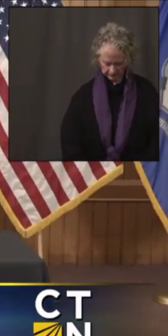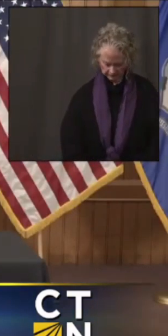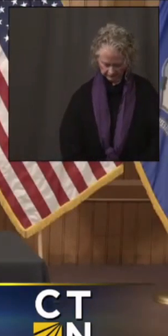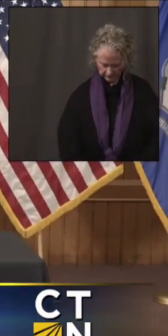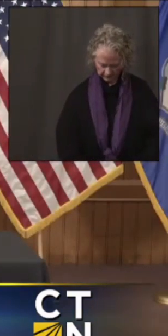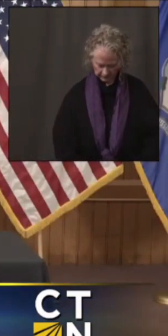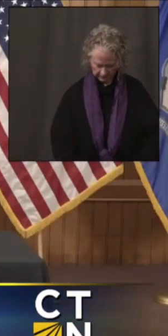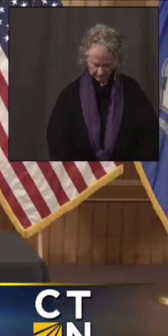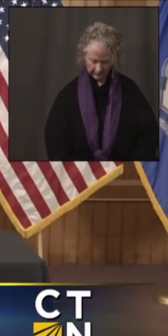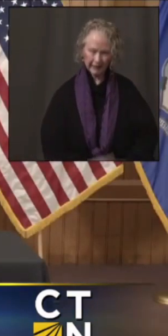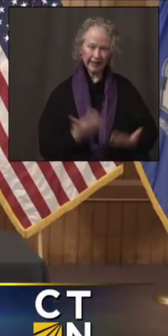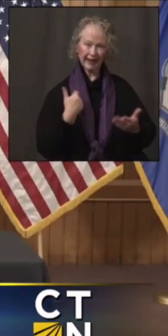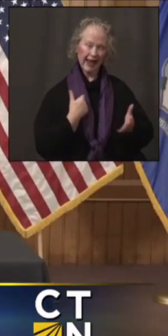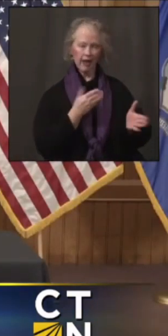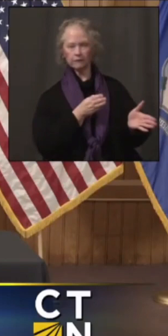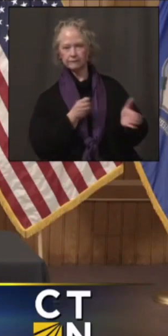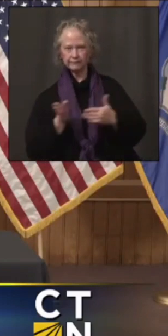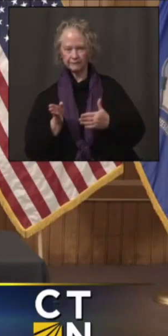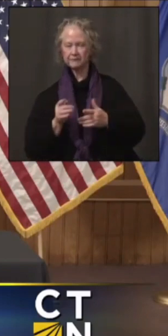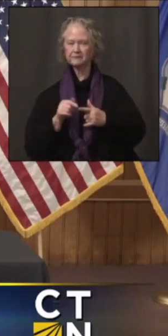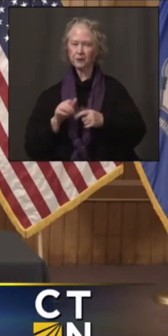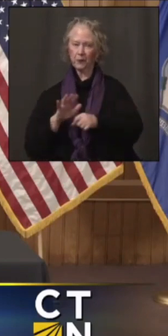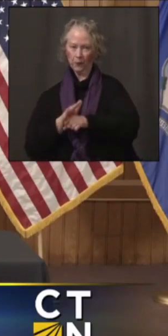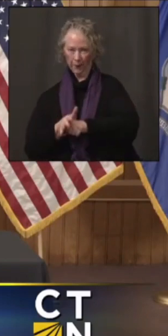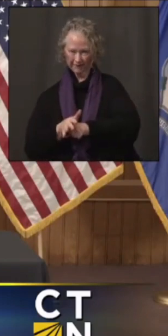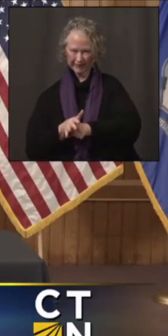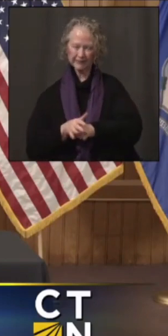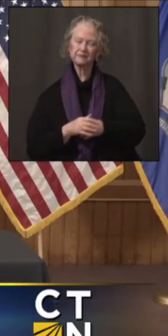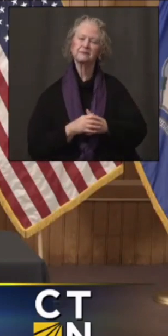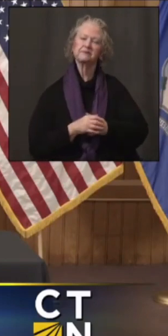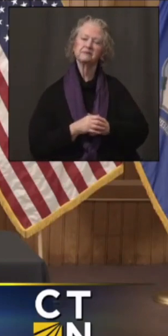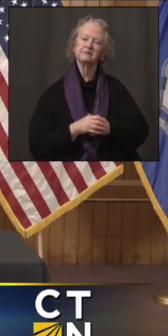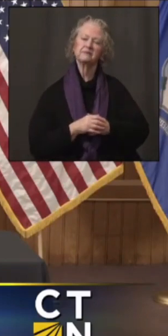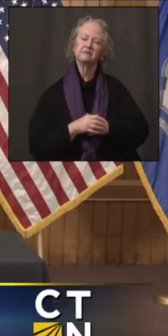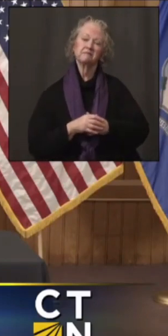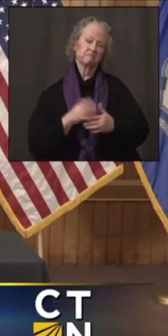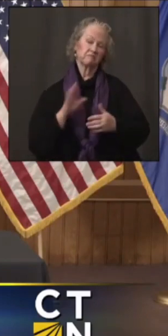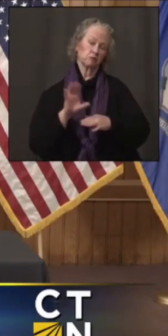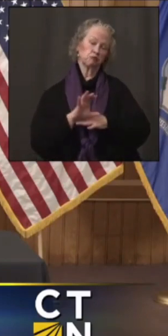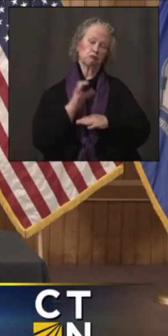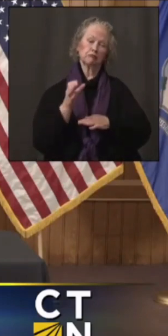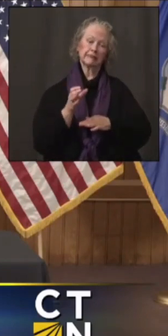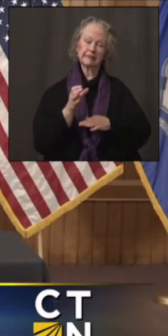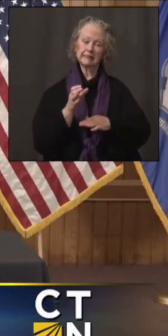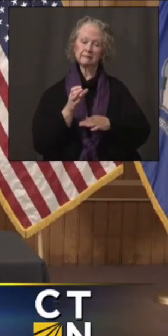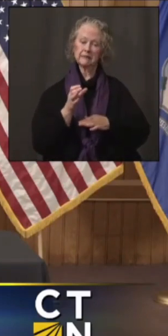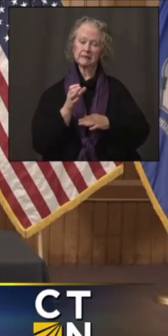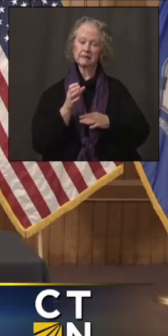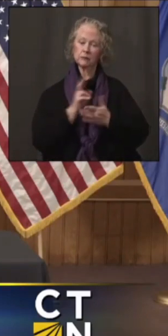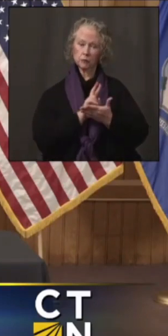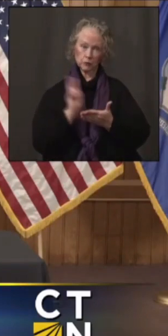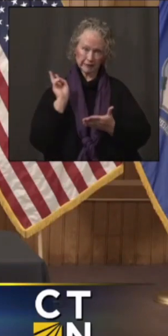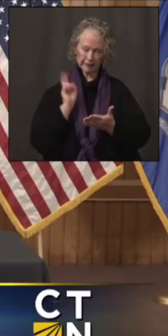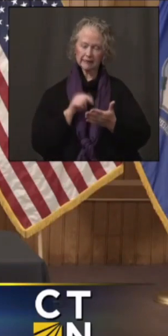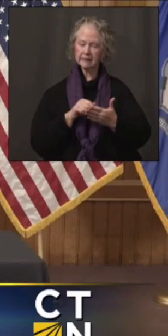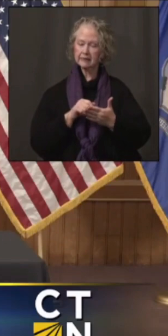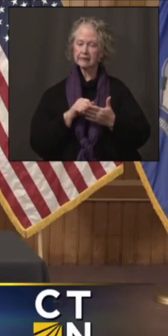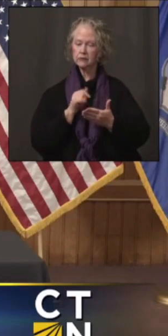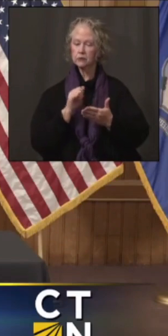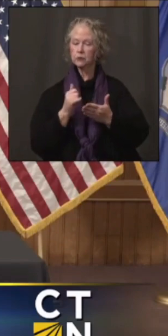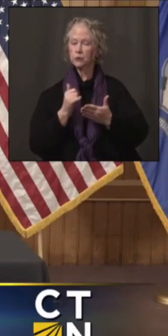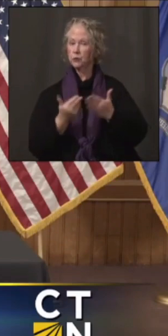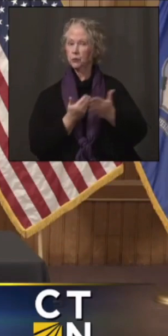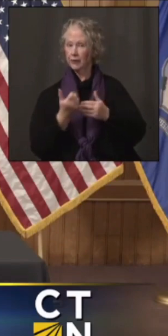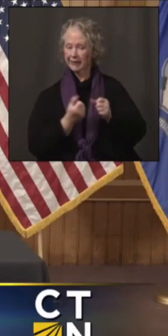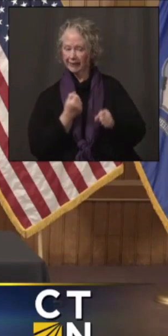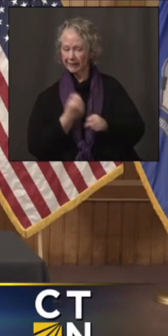And just switching gears a little bit over to COVID, now that we're two weeks past Christmas, a week past New Year's, do you think we've avoided a